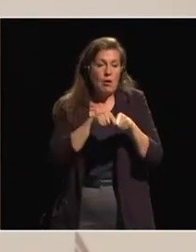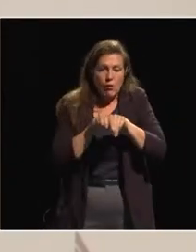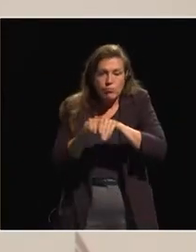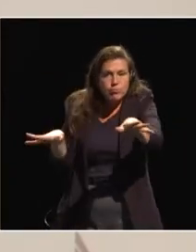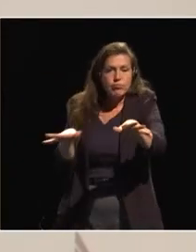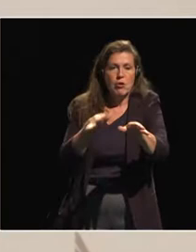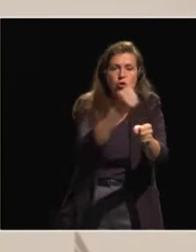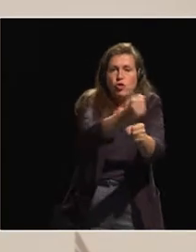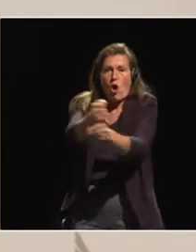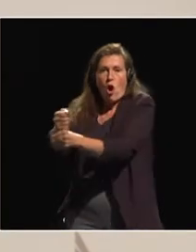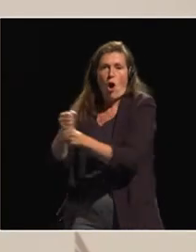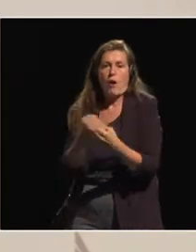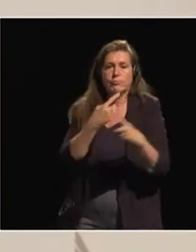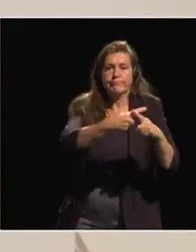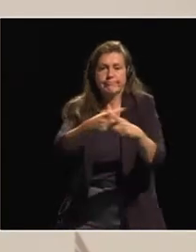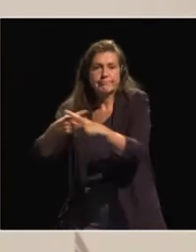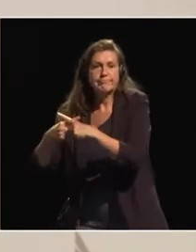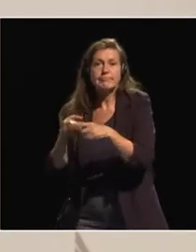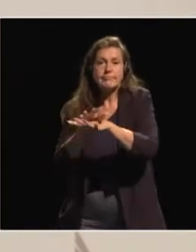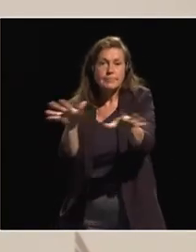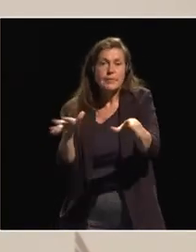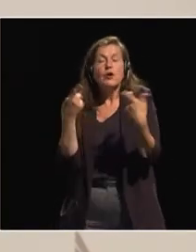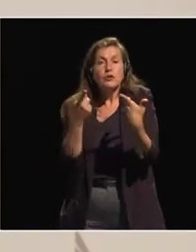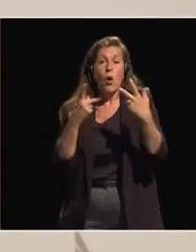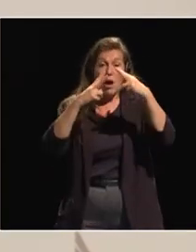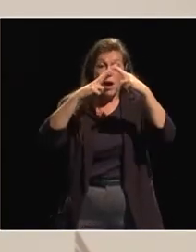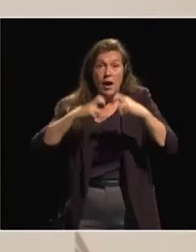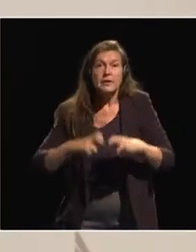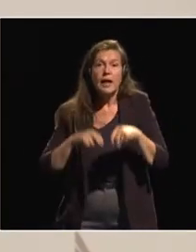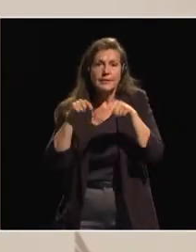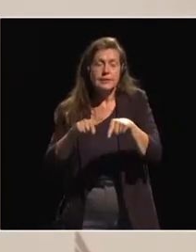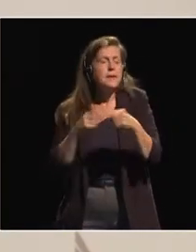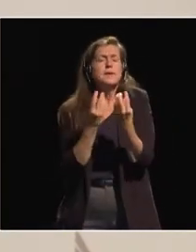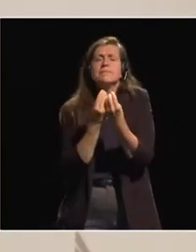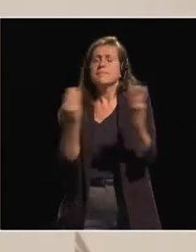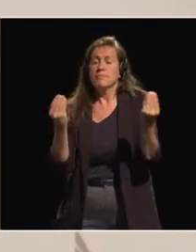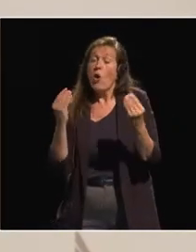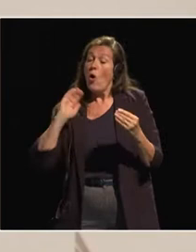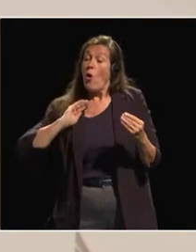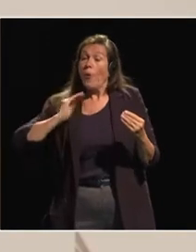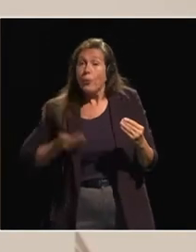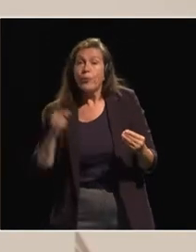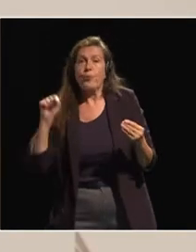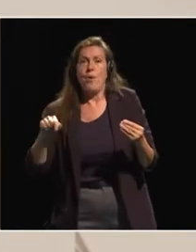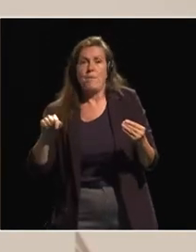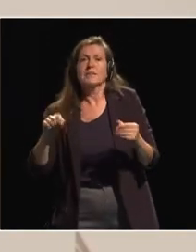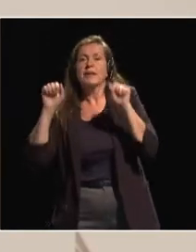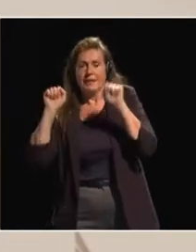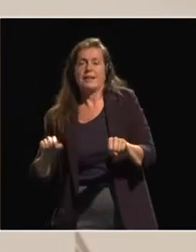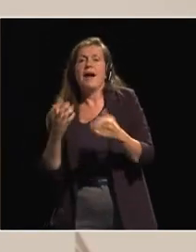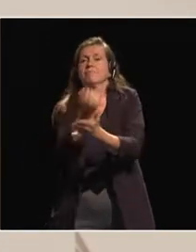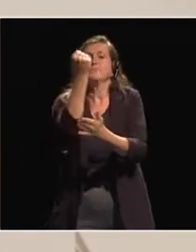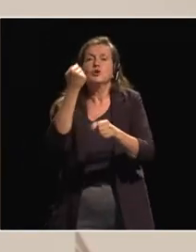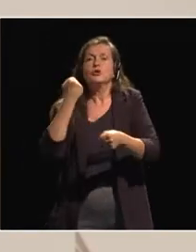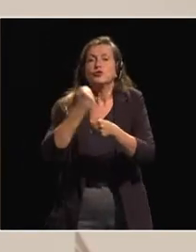the rural areas, according to our analysis, big majority of women can access to the job